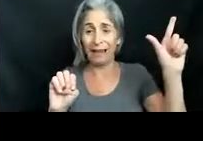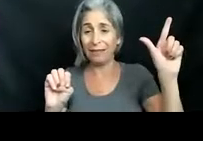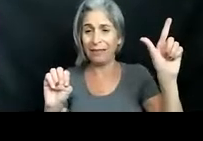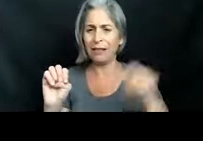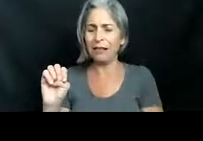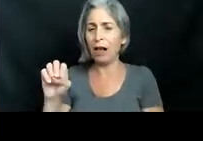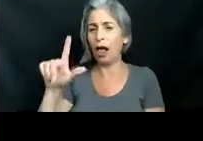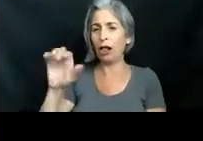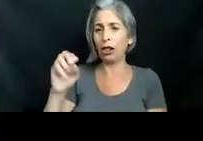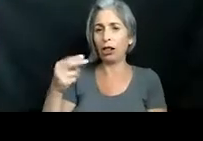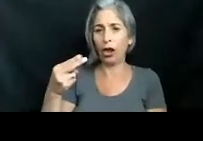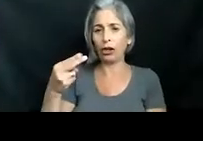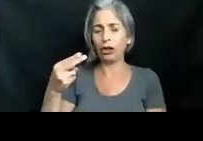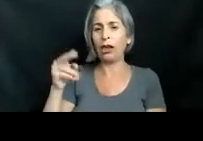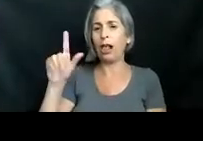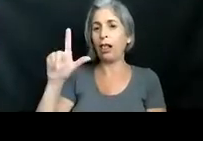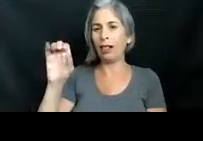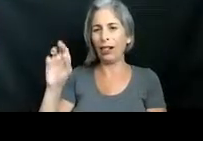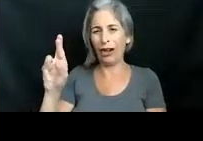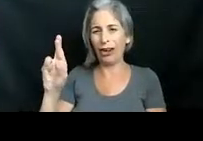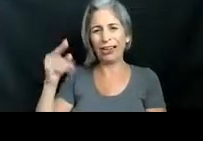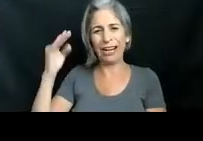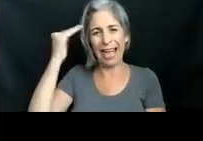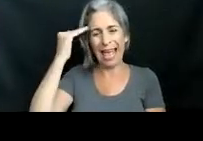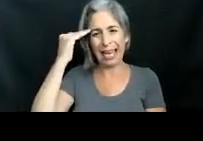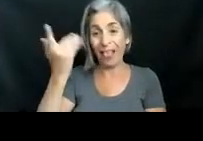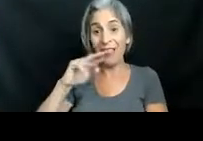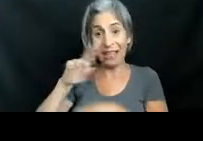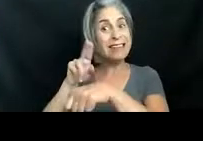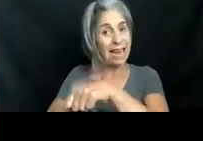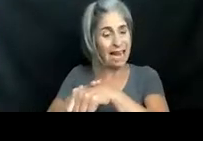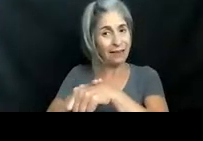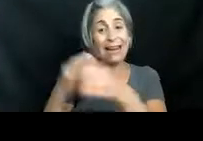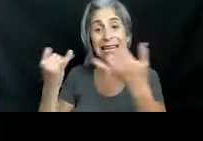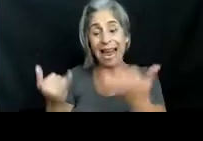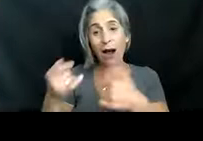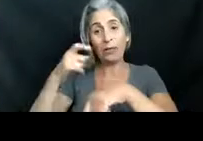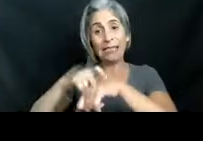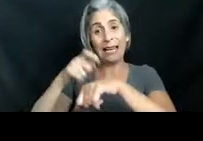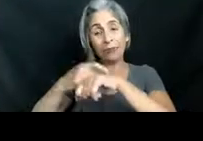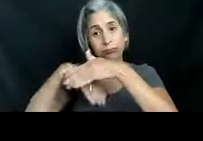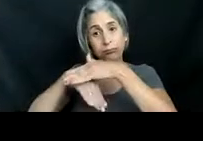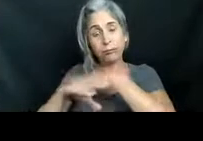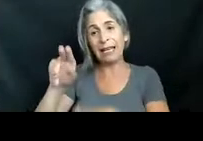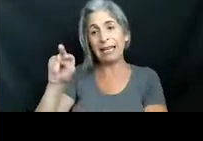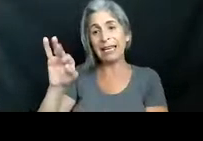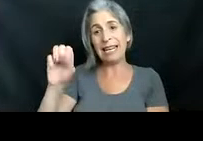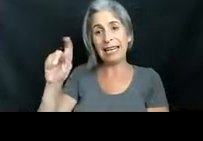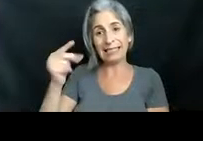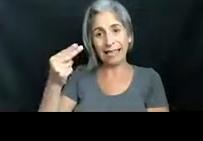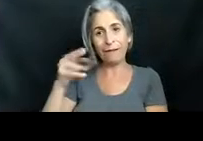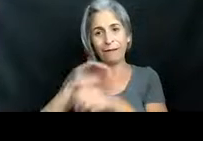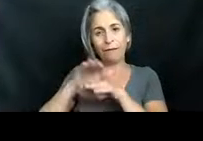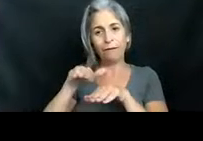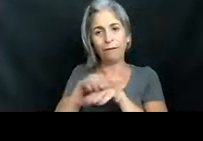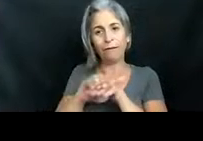um he is definitely native to florida right now it is sea turtle nesting season which is one of our favorite times of year um that